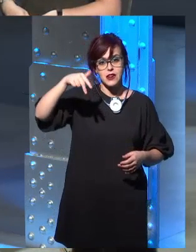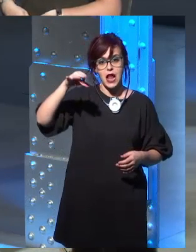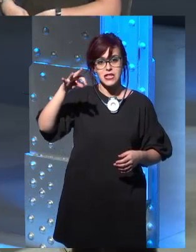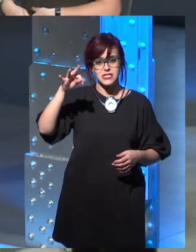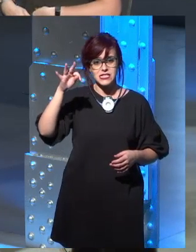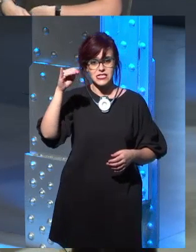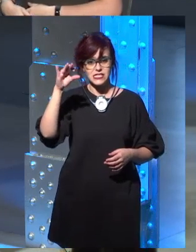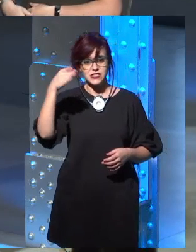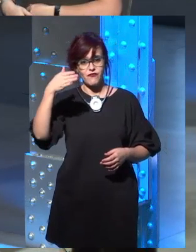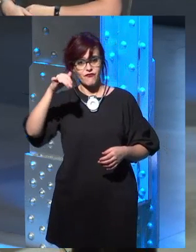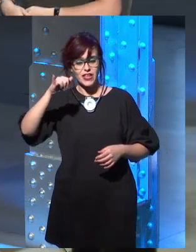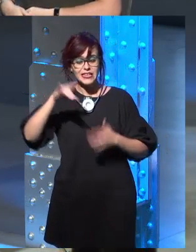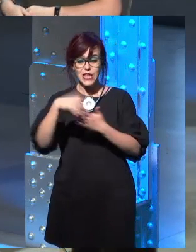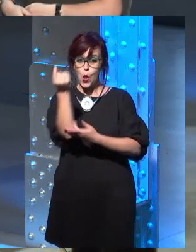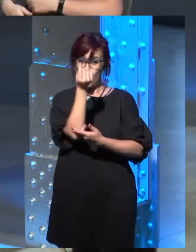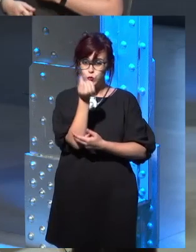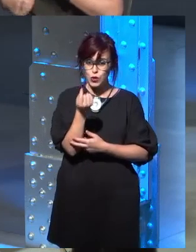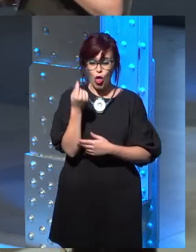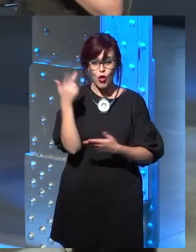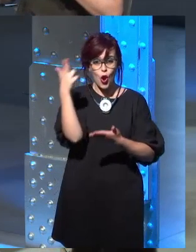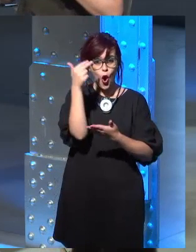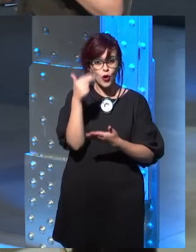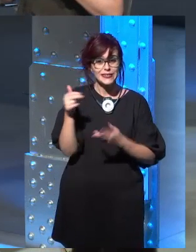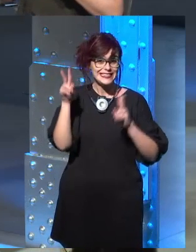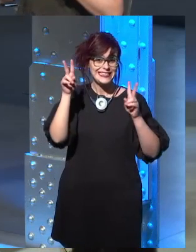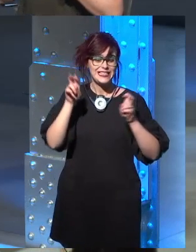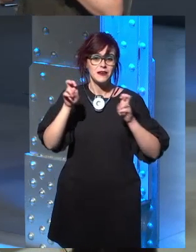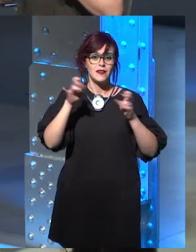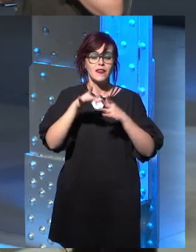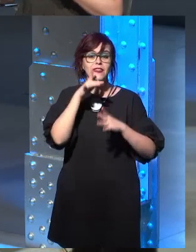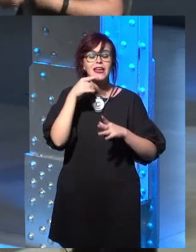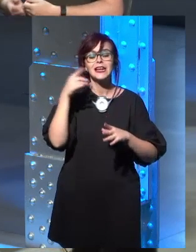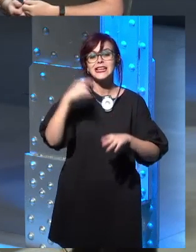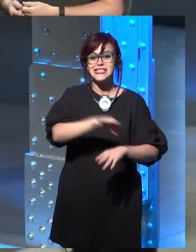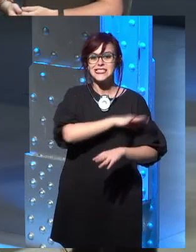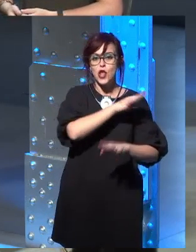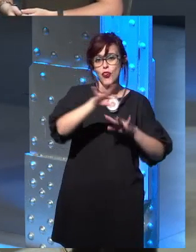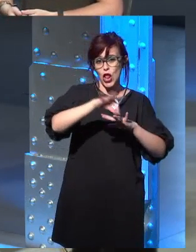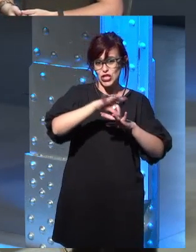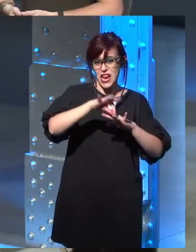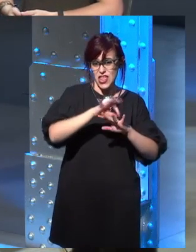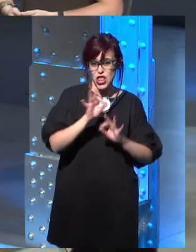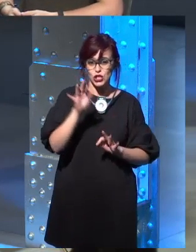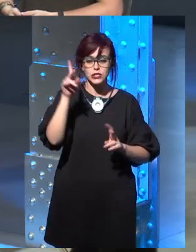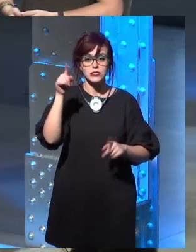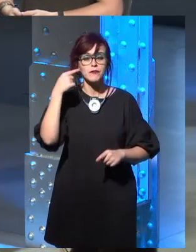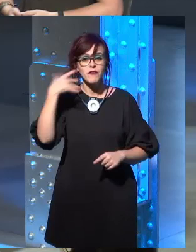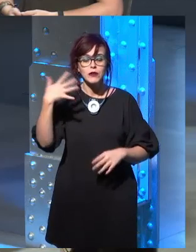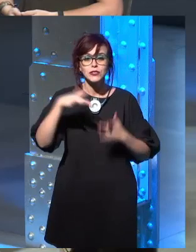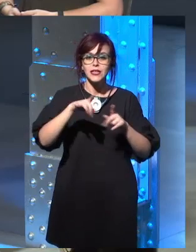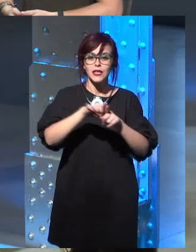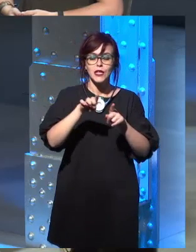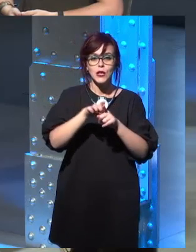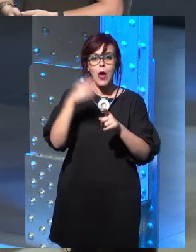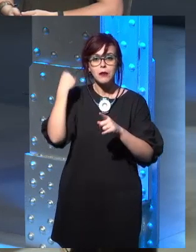encyclopedia. We have Ted Nastins. I don't know if you know him, but he has been doing all the